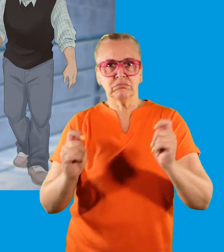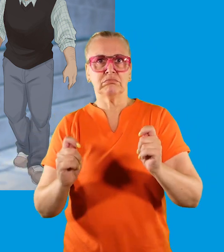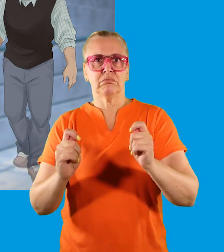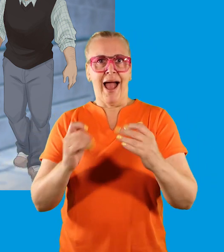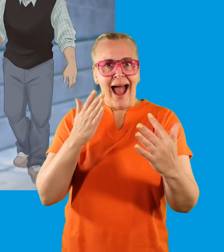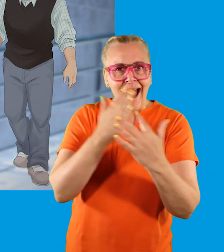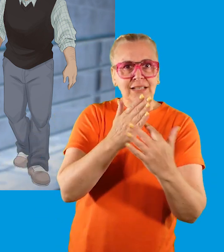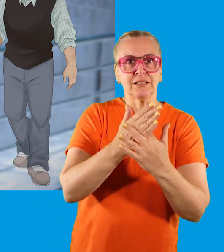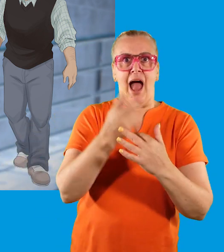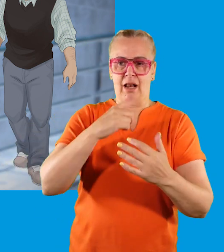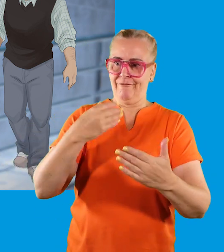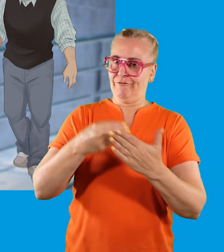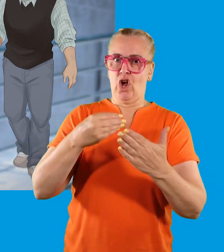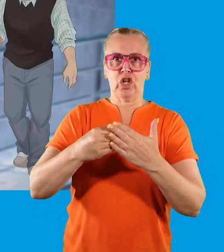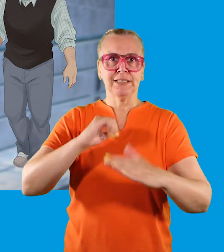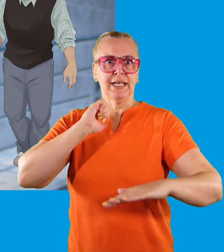up.